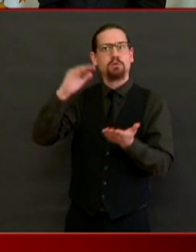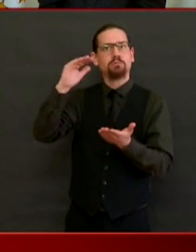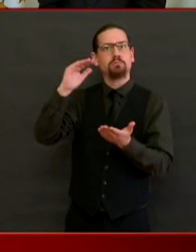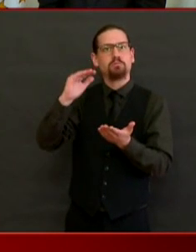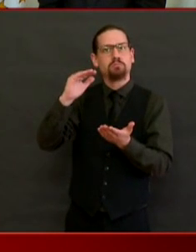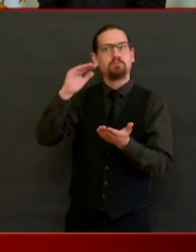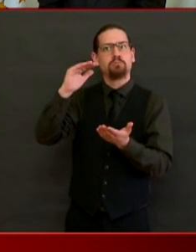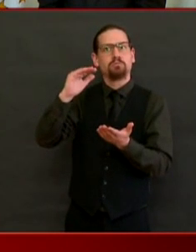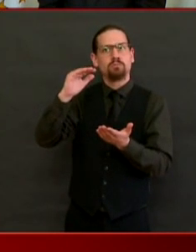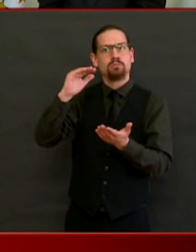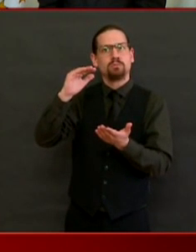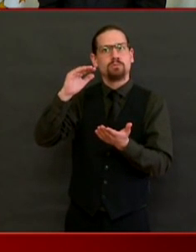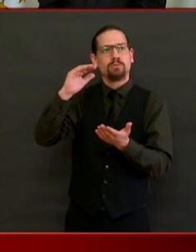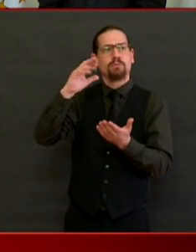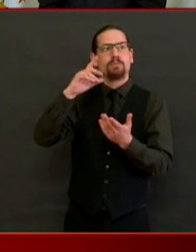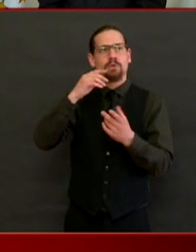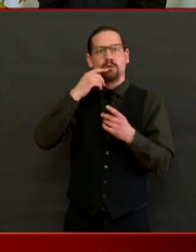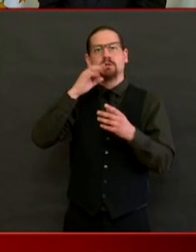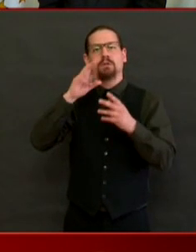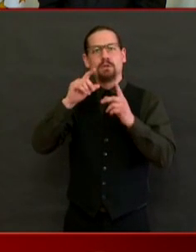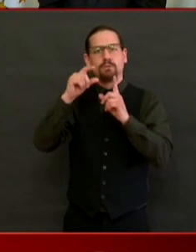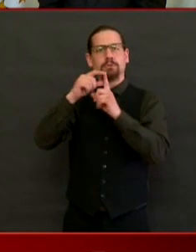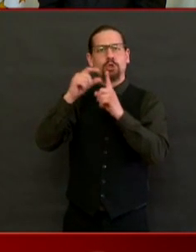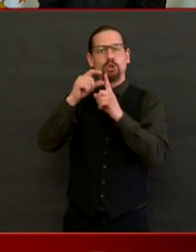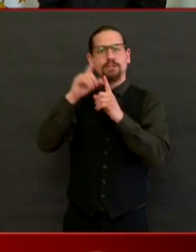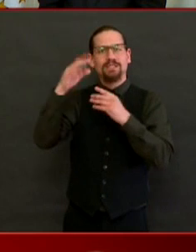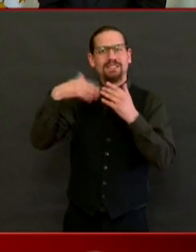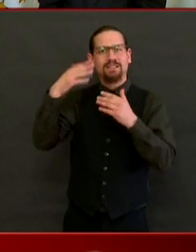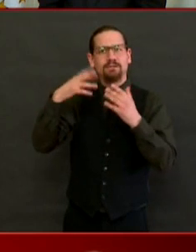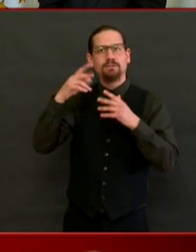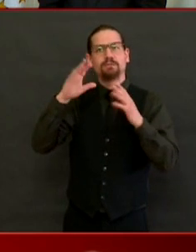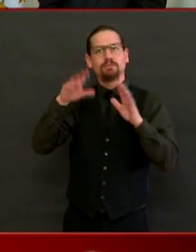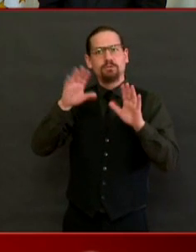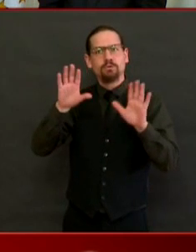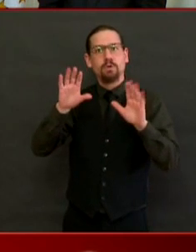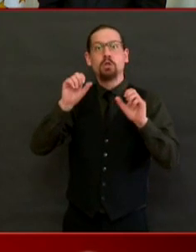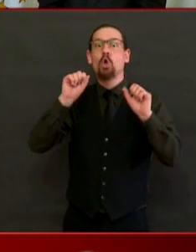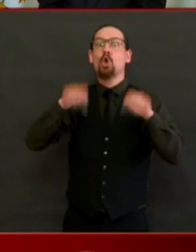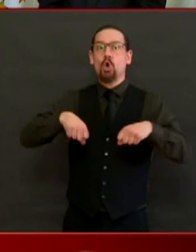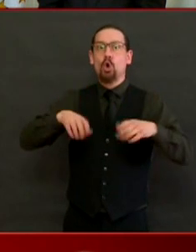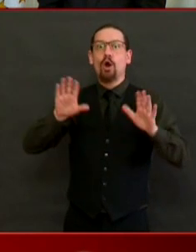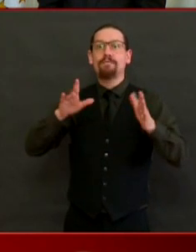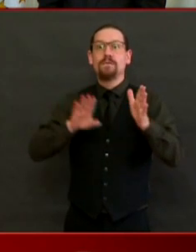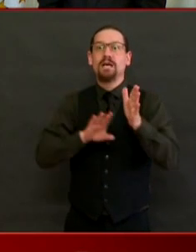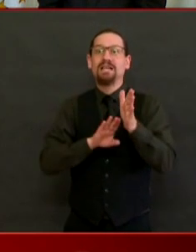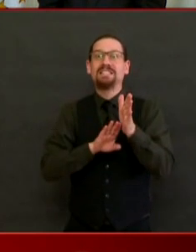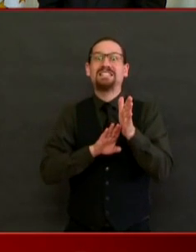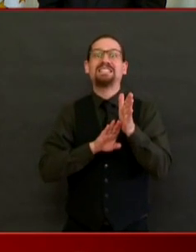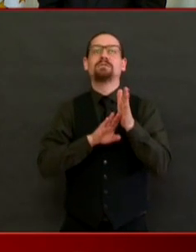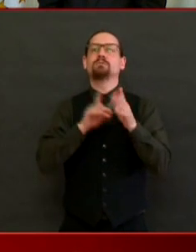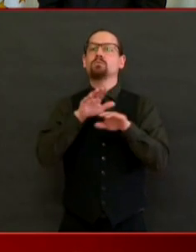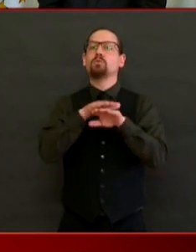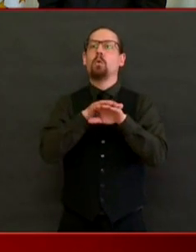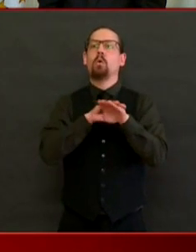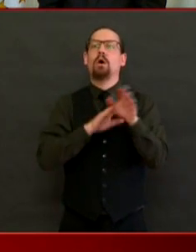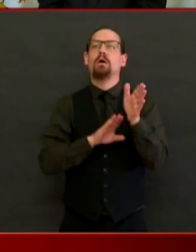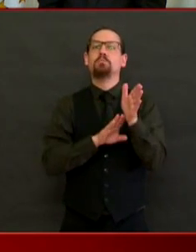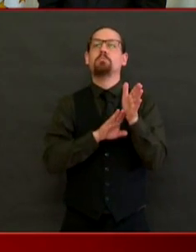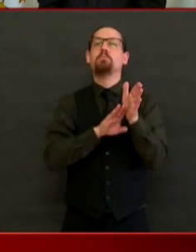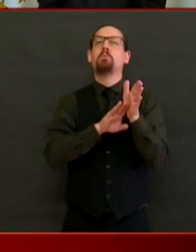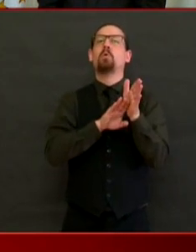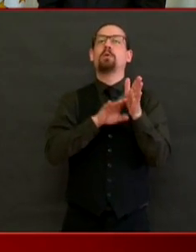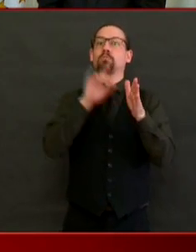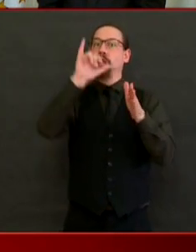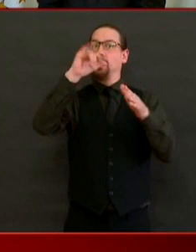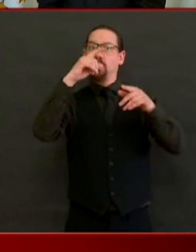how high the slope is and how much we are climbing up the ramp. So it's, as we've been saying, we are